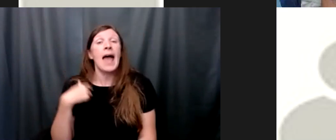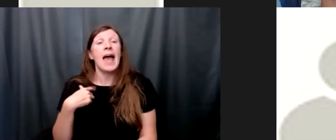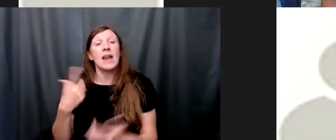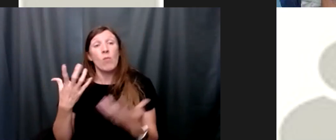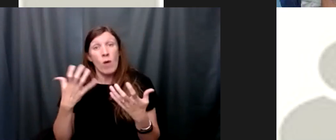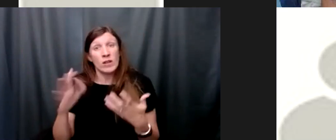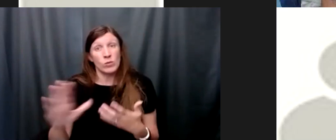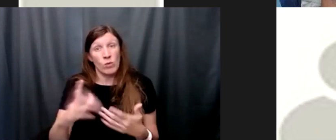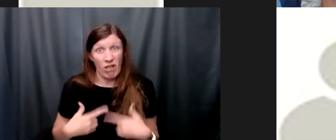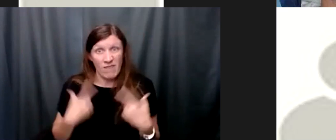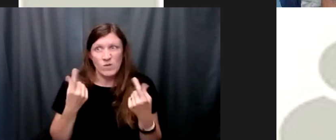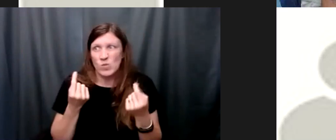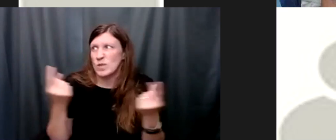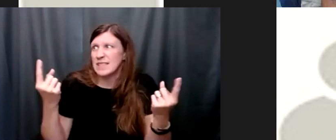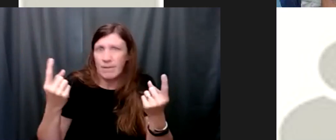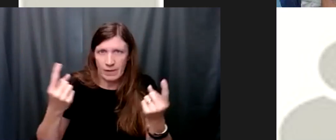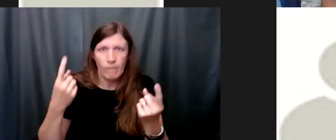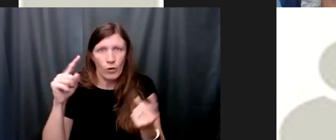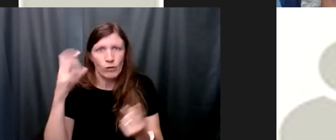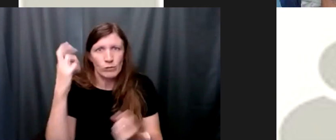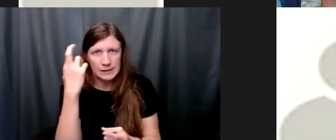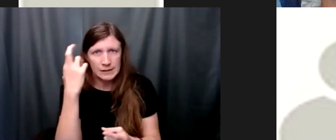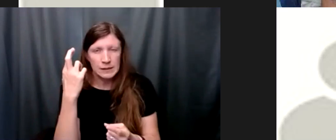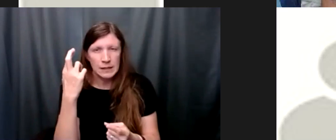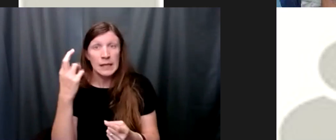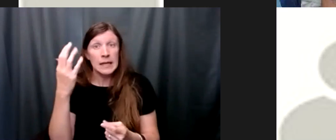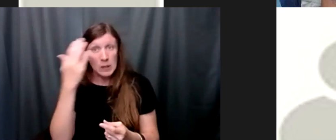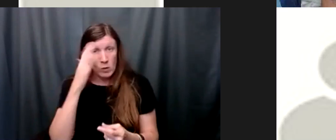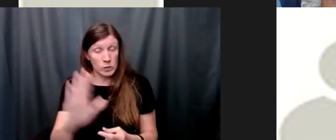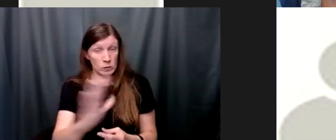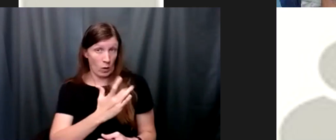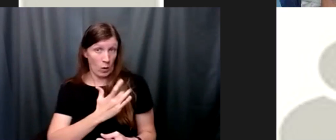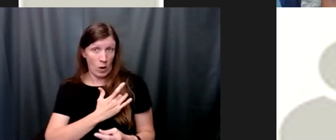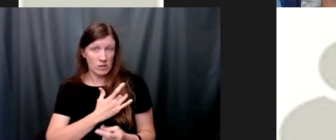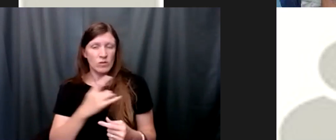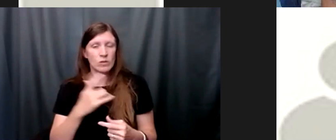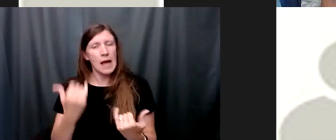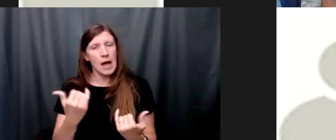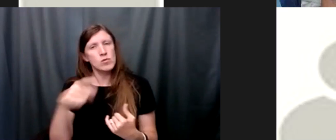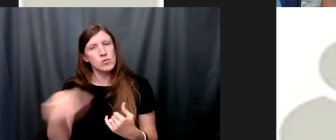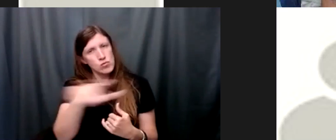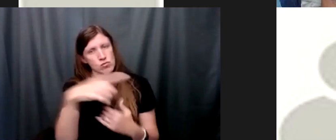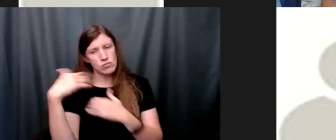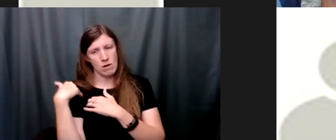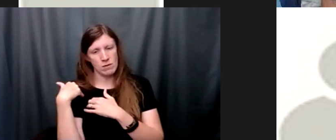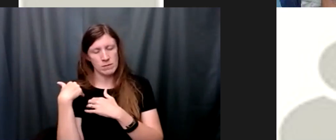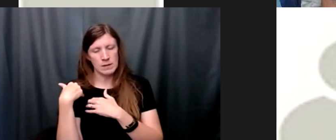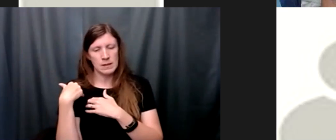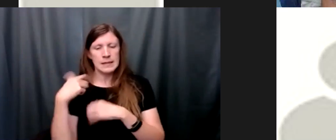knows what's in your heart now you need to just take the time to examine your heart that you might know as well